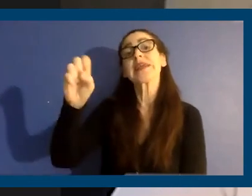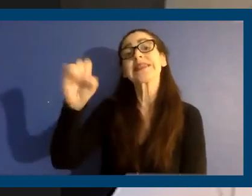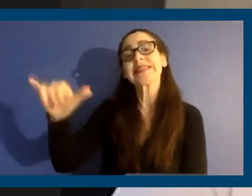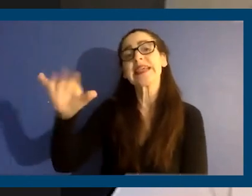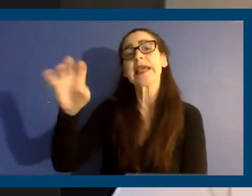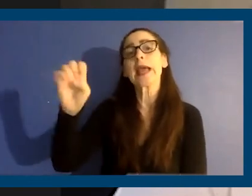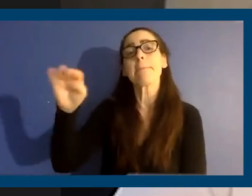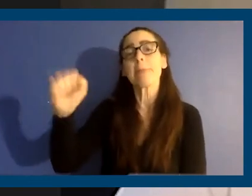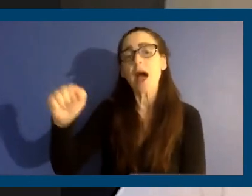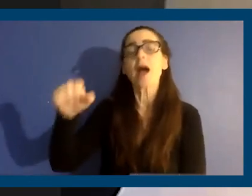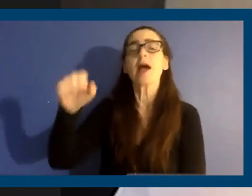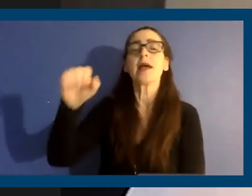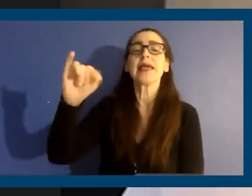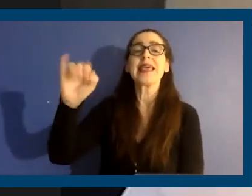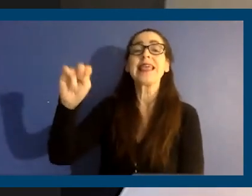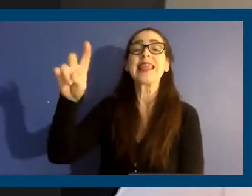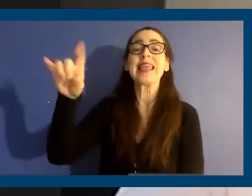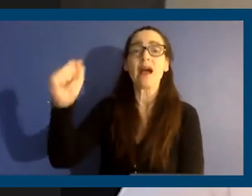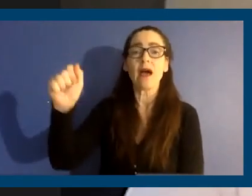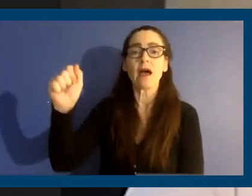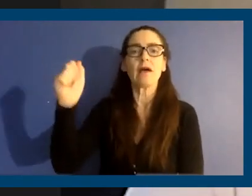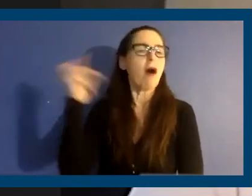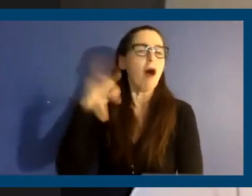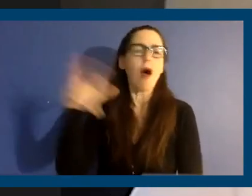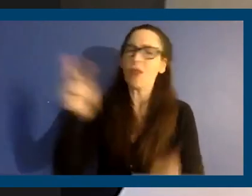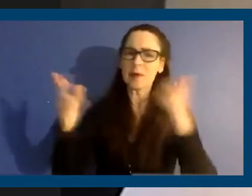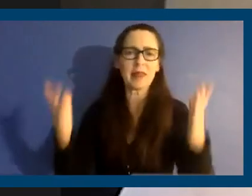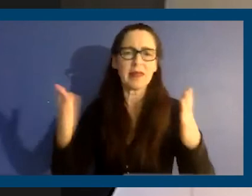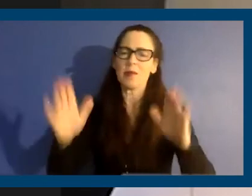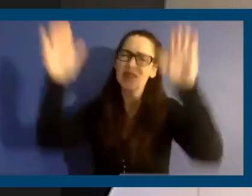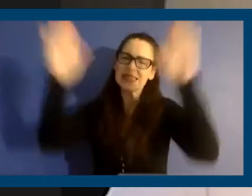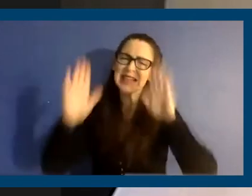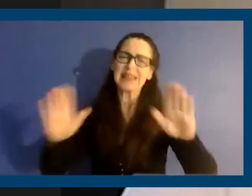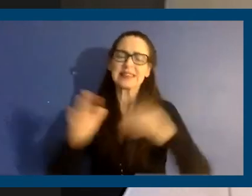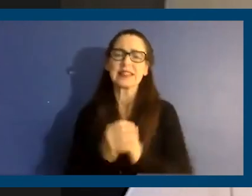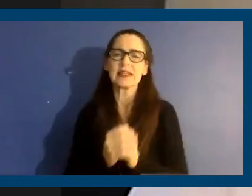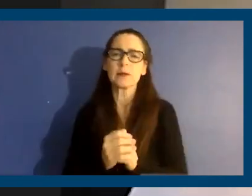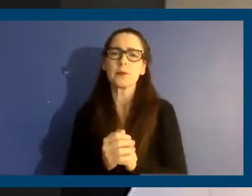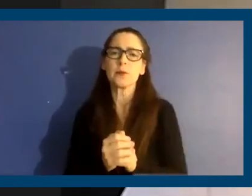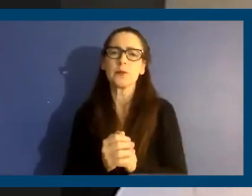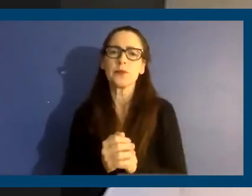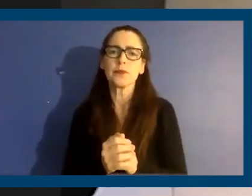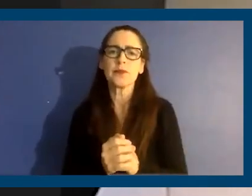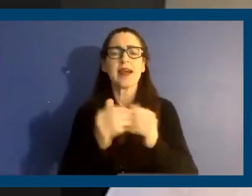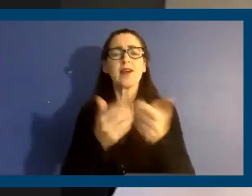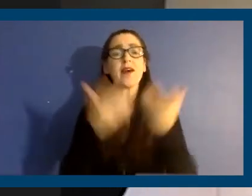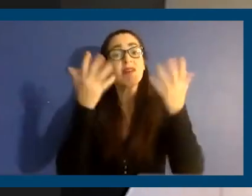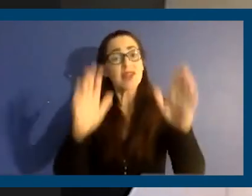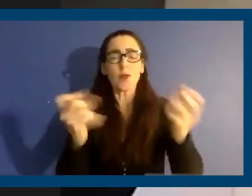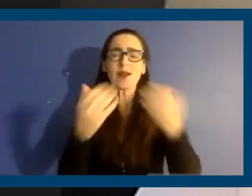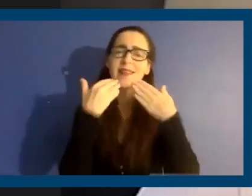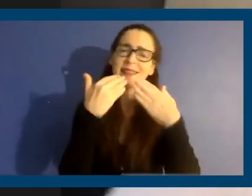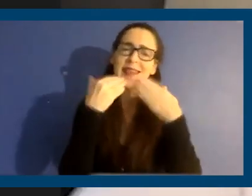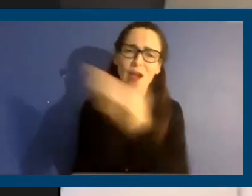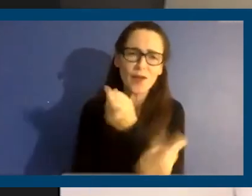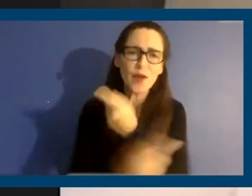you guys have been fantastic. And I think we can move on now to the questions. We just want to make sure I got that in before